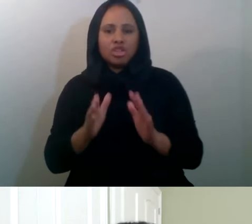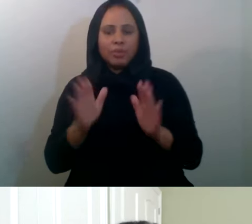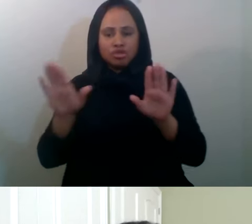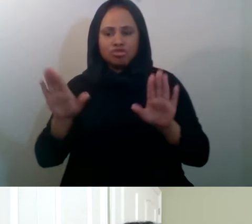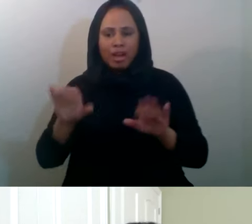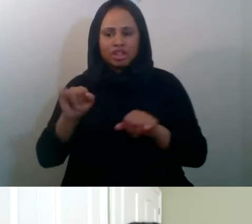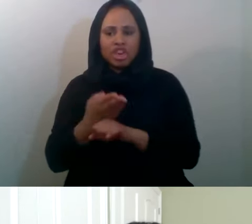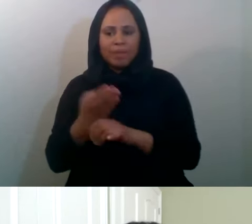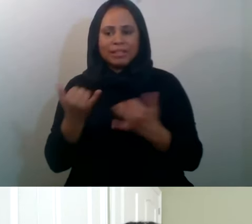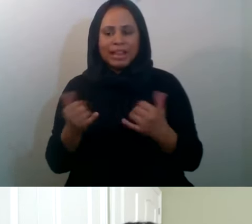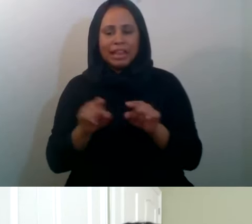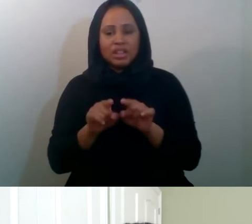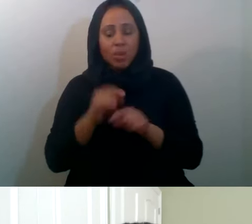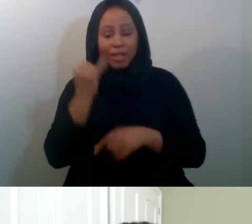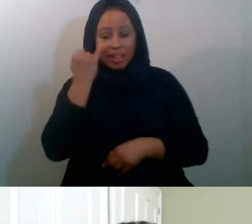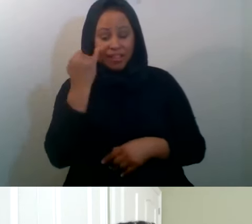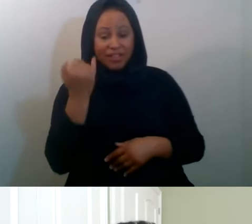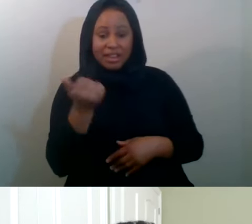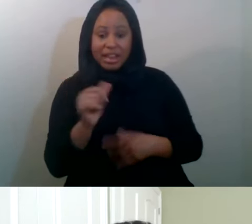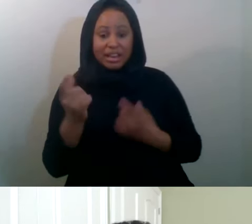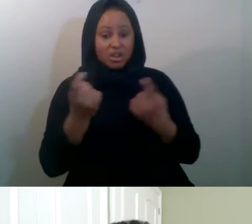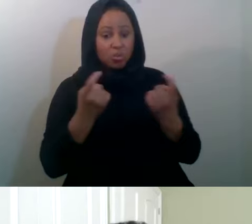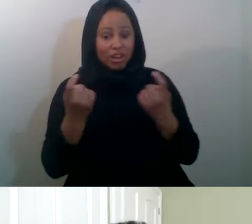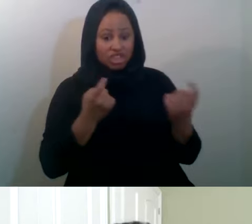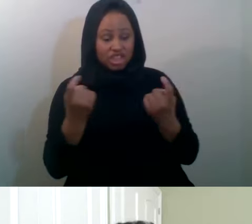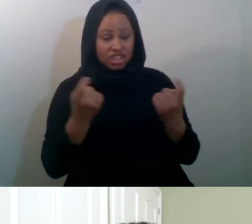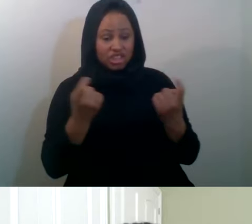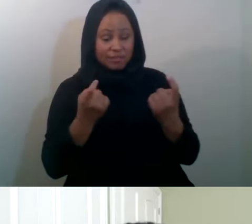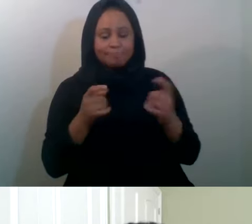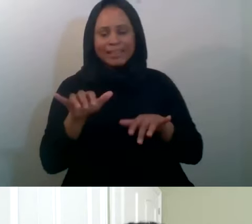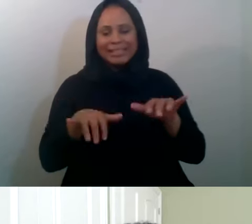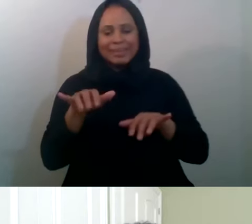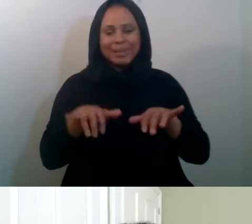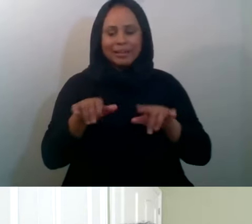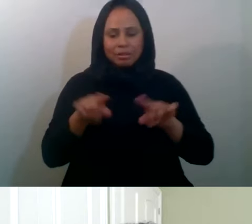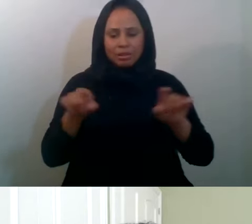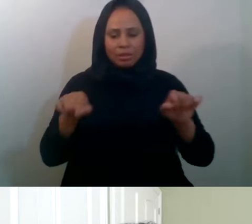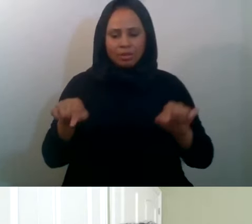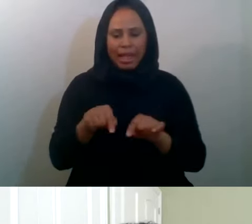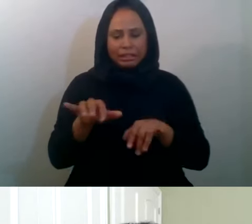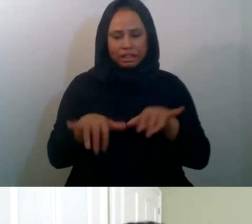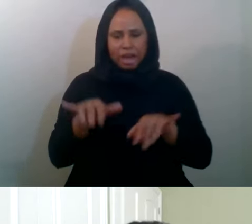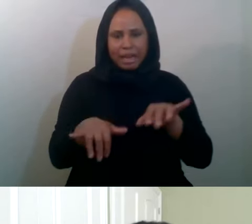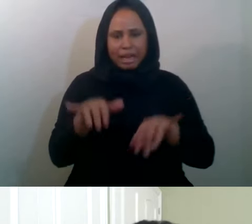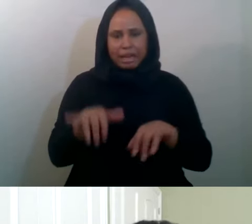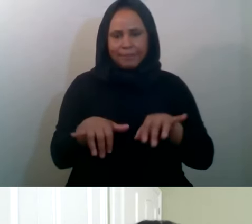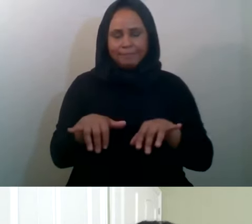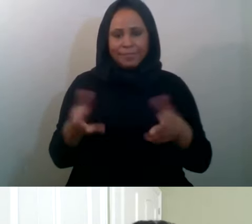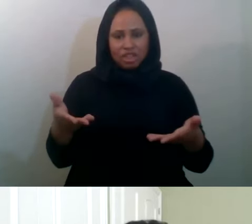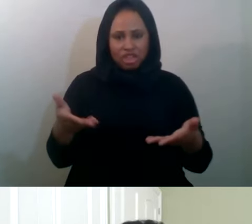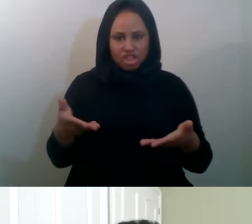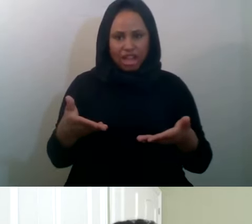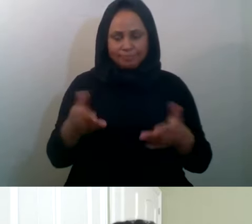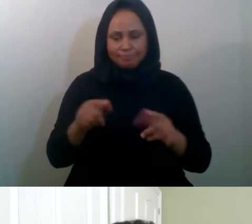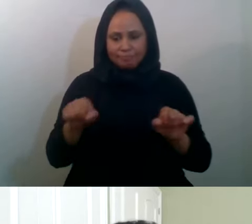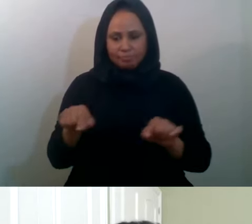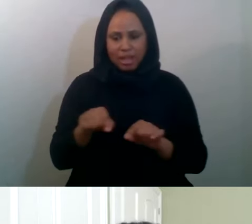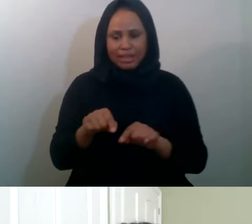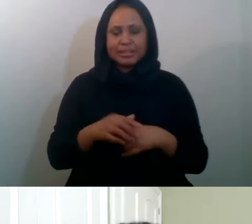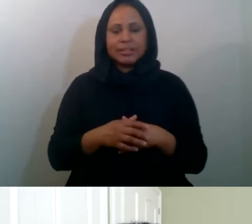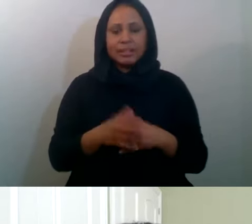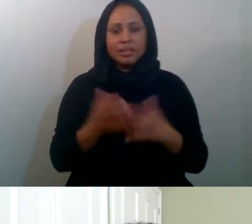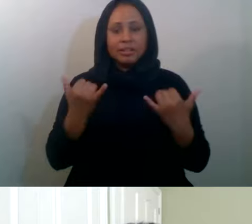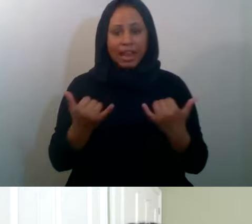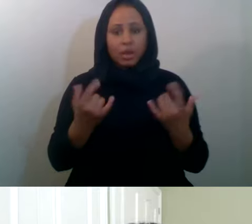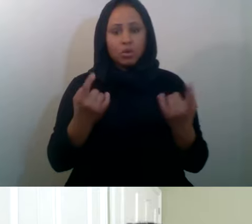If you guys have any questions so far, please do leave it in the chat or in the Q&A box below so you can get to it, as we are going to now transition into a Q&A